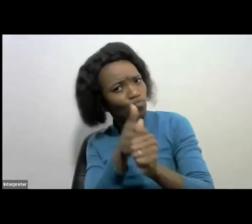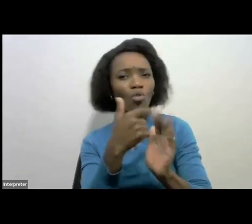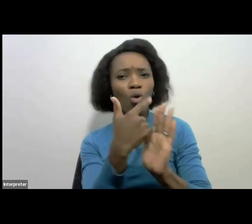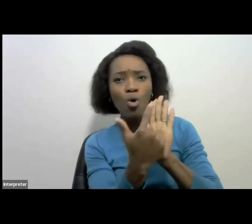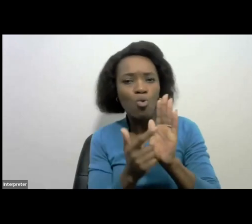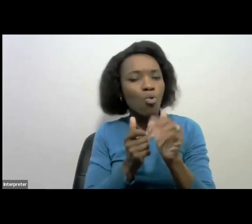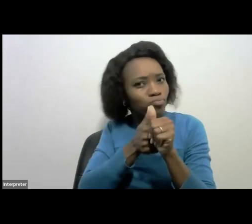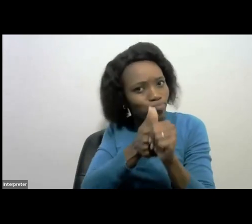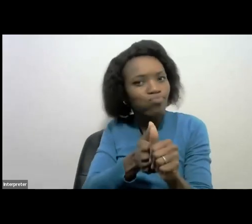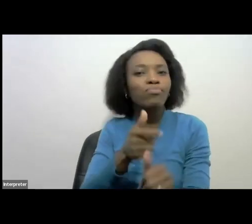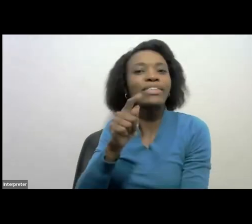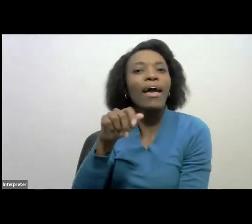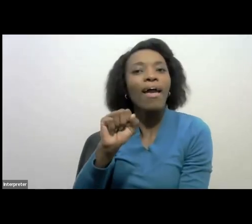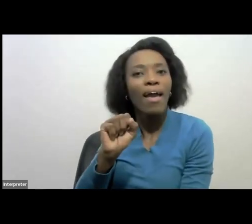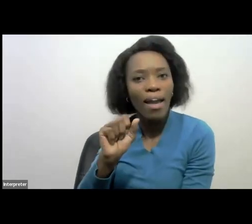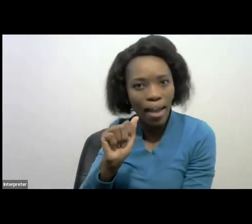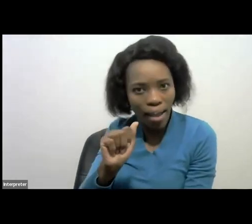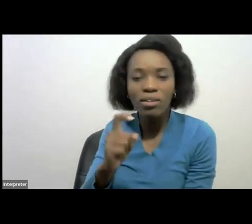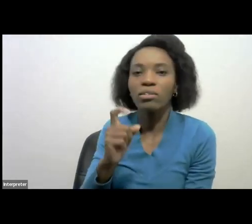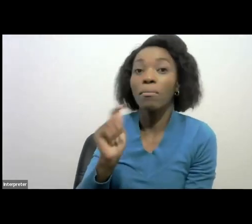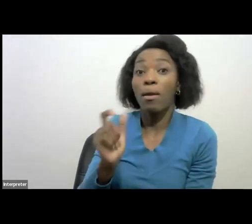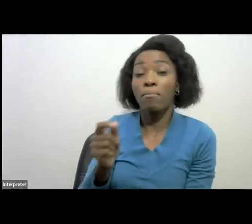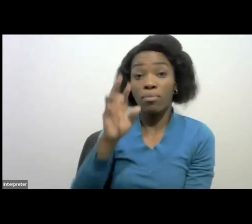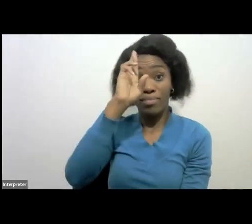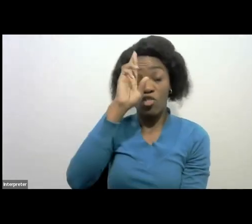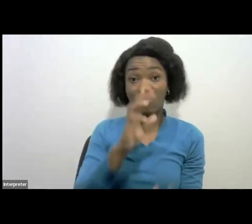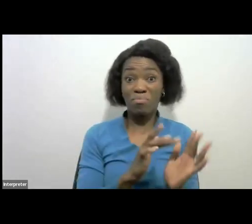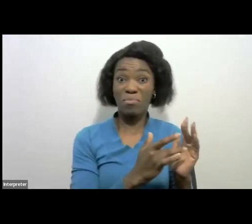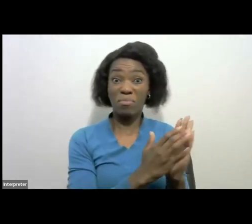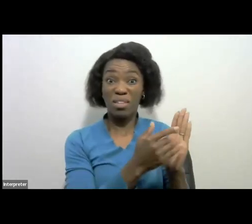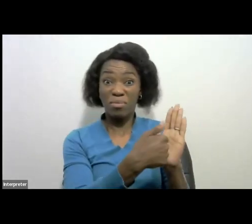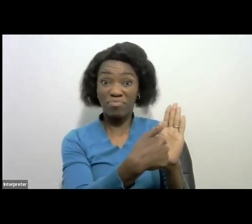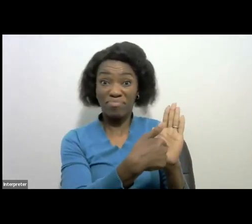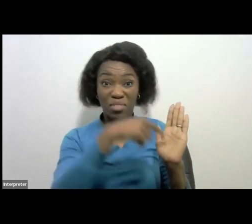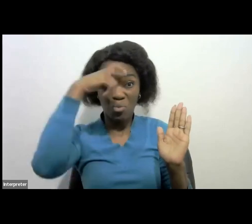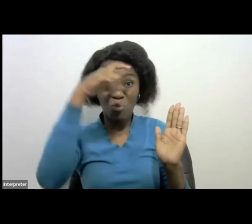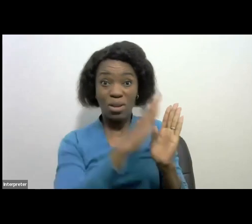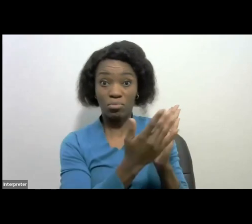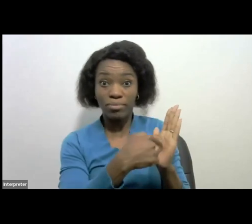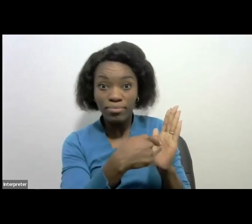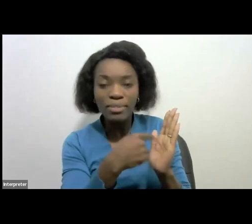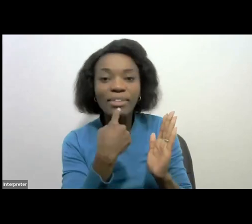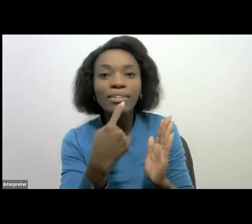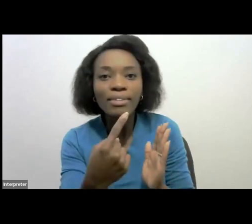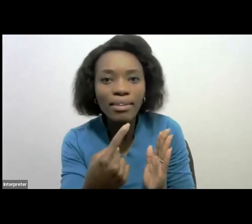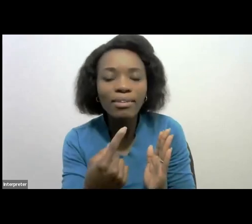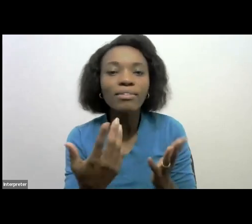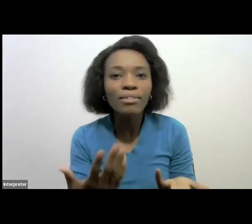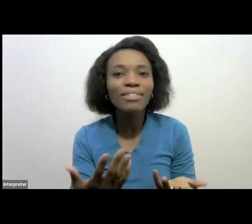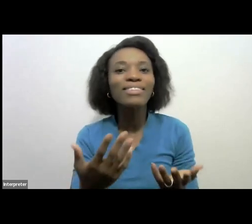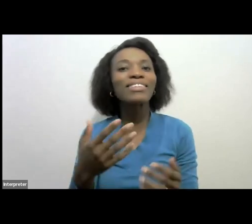We will all recall what the Book of Wisdom states to us and talk to us. It says, give to Caesar